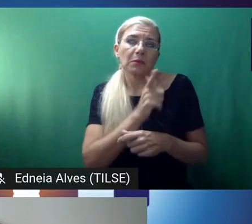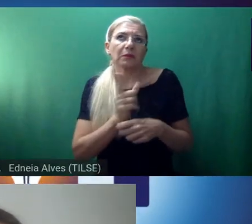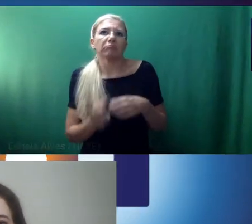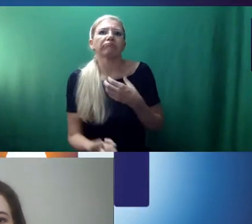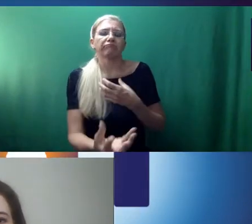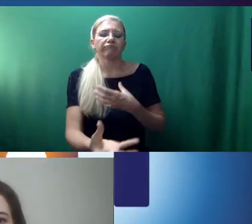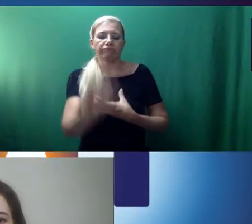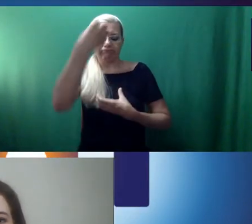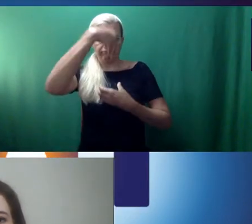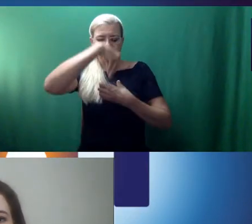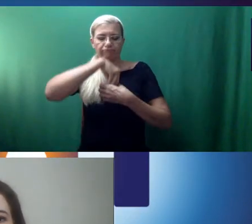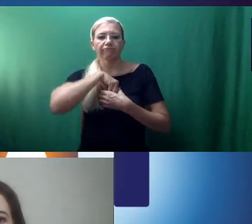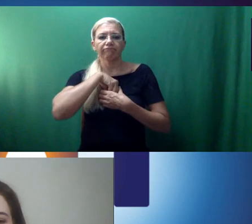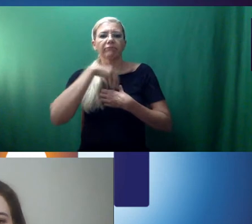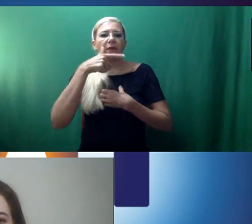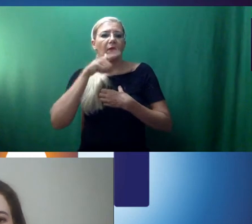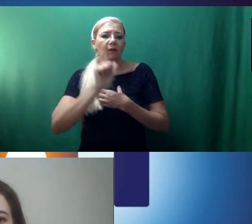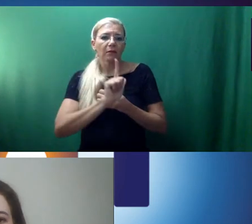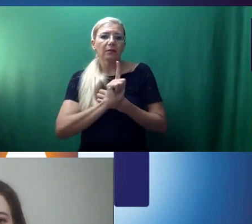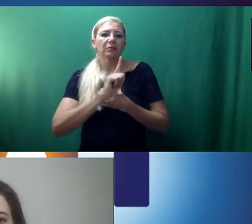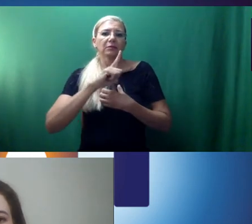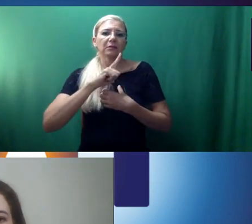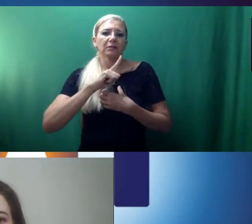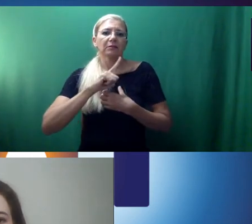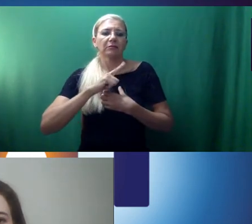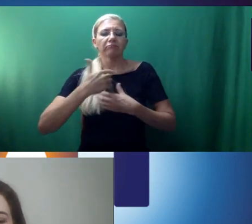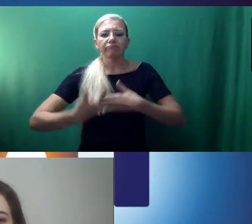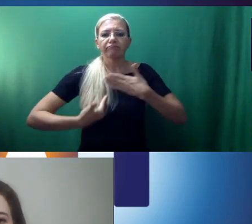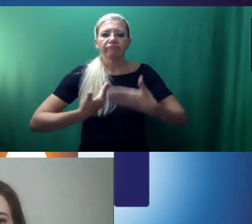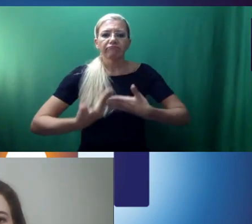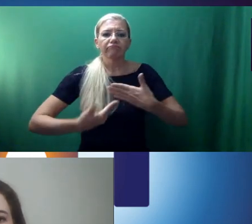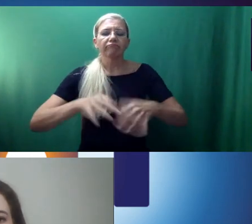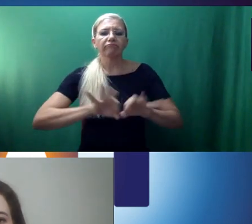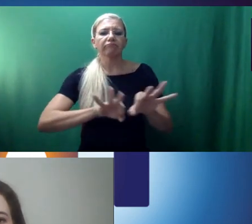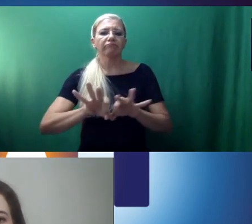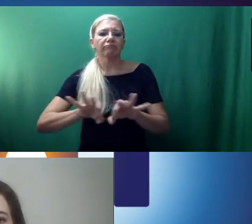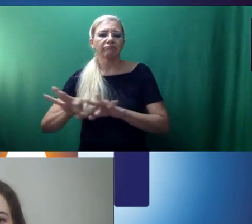into the design of the program and possibly the teaching of the courses.